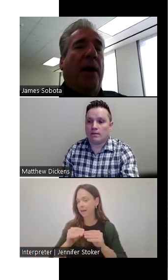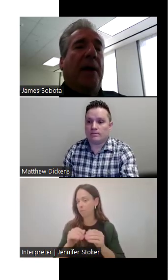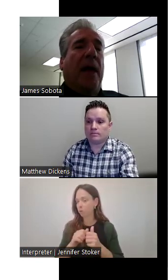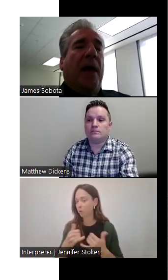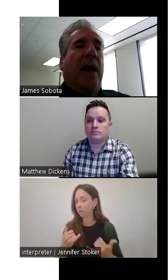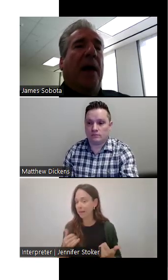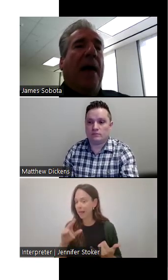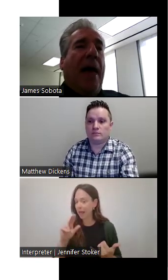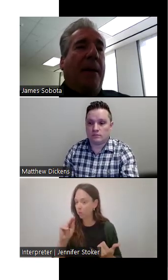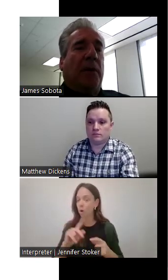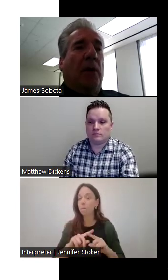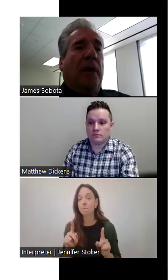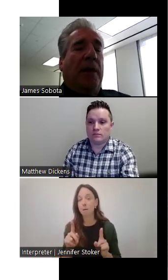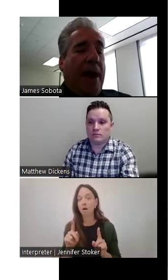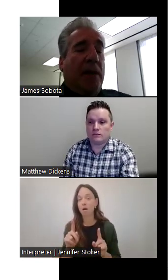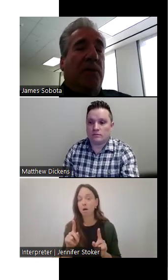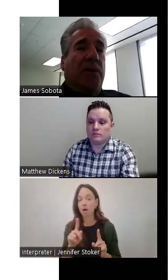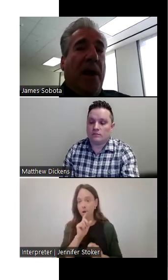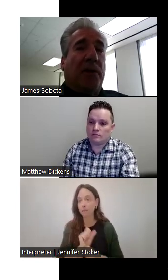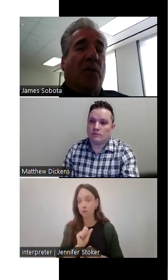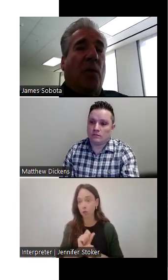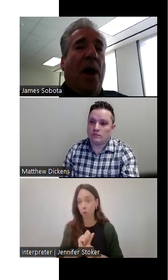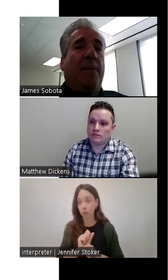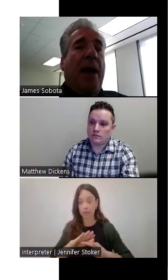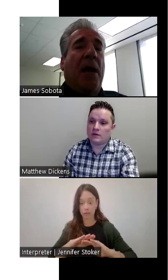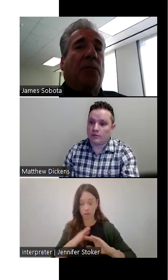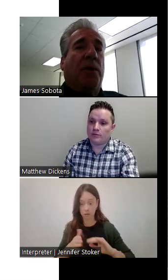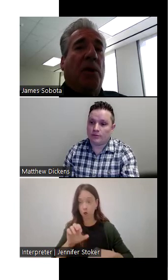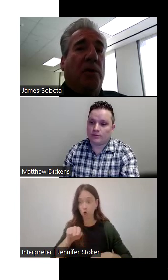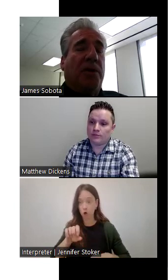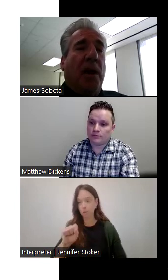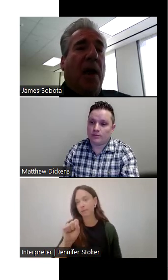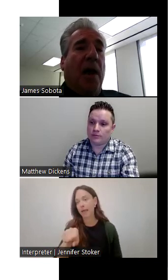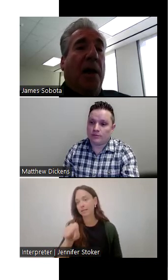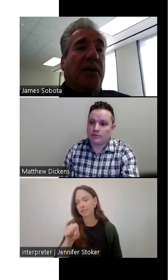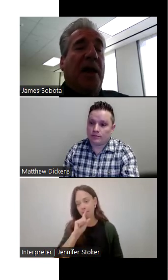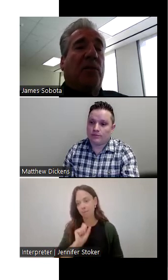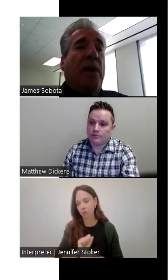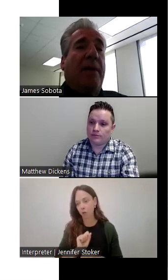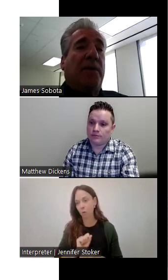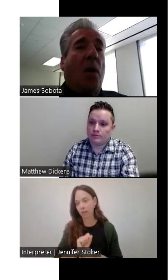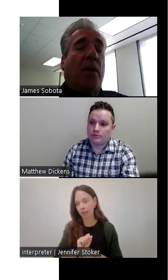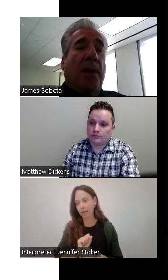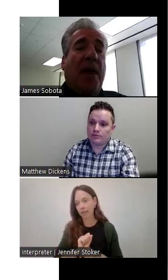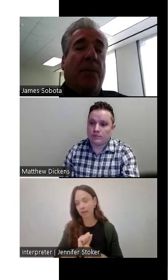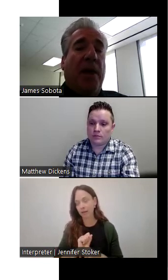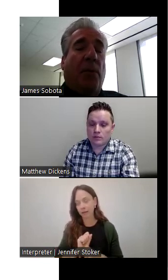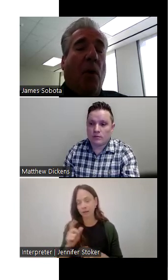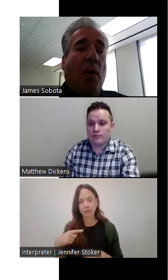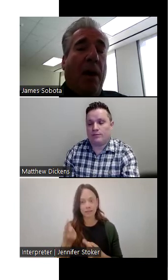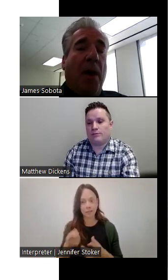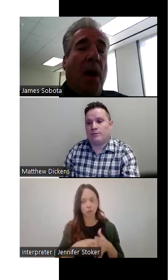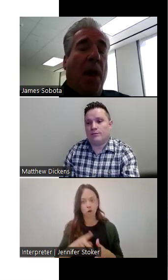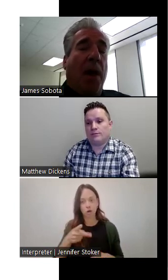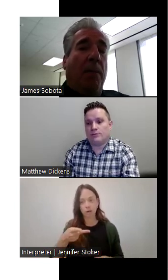now, but, uh, absolutely the answer is yes. Crime has reduced, uh, since we have started the PIP